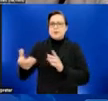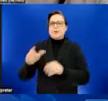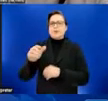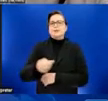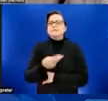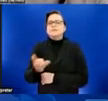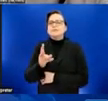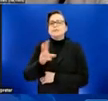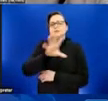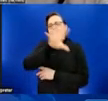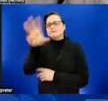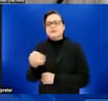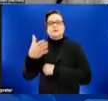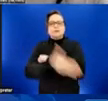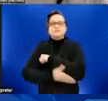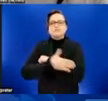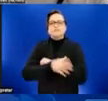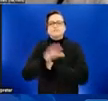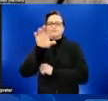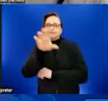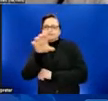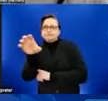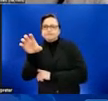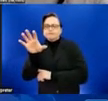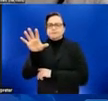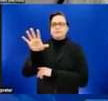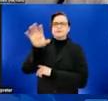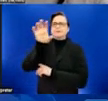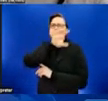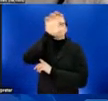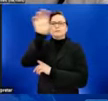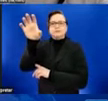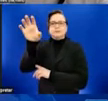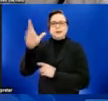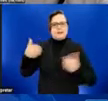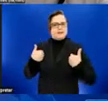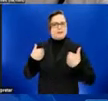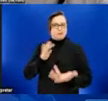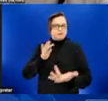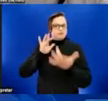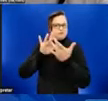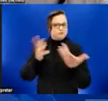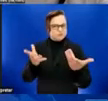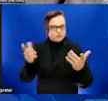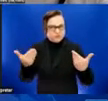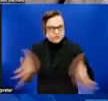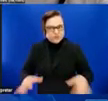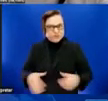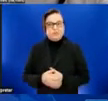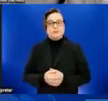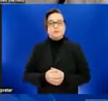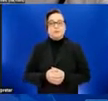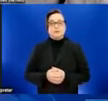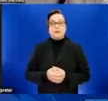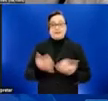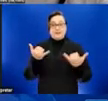people who had traveled to or been in contact with animals from those countries. However, for the first time in history, the